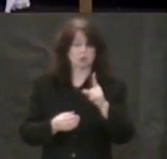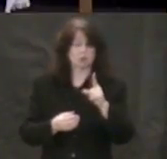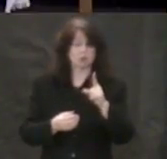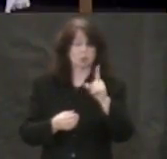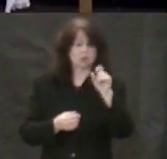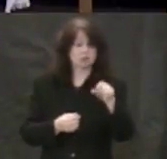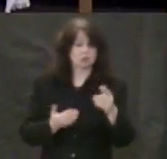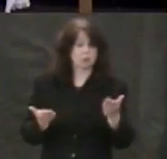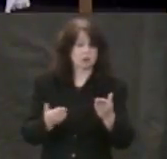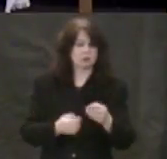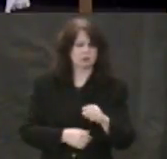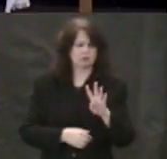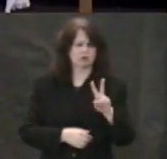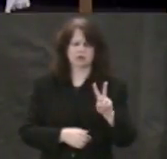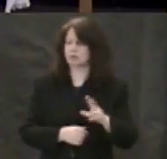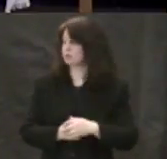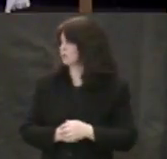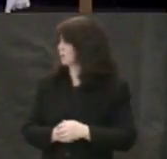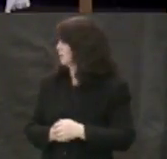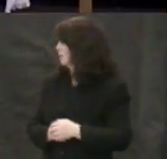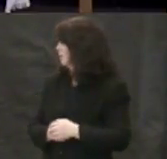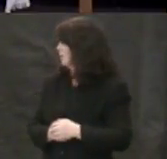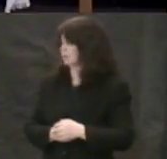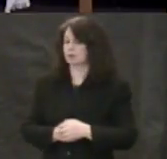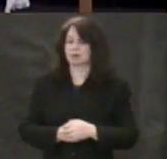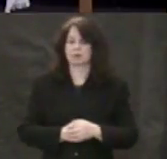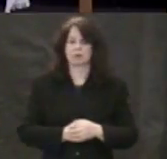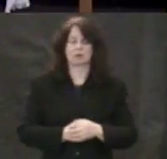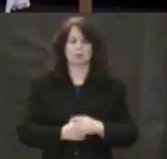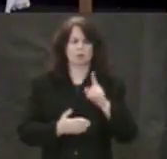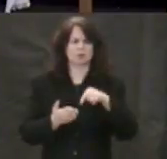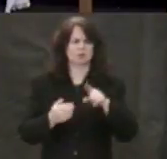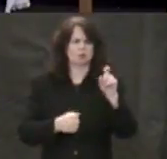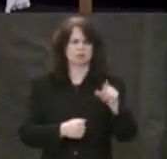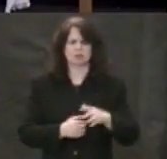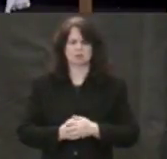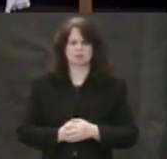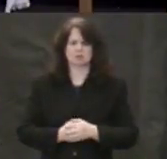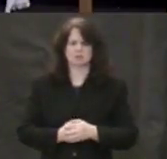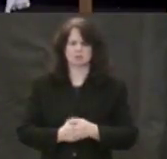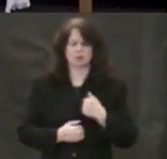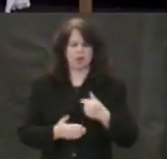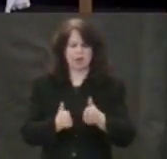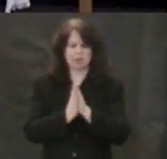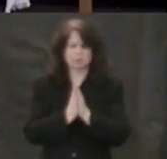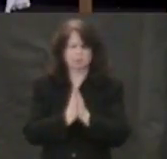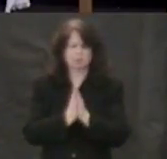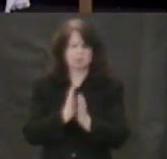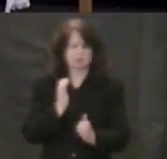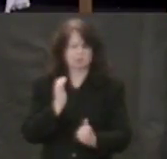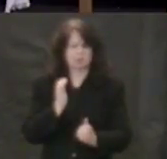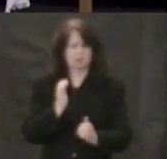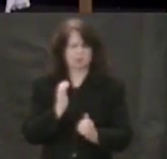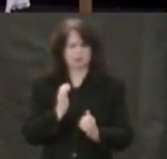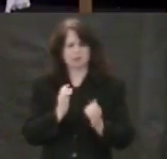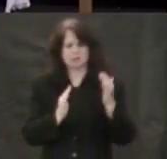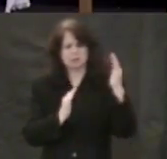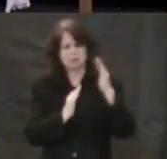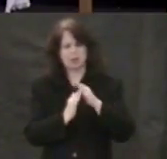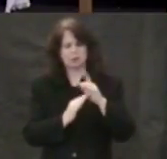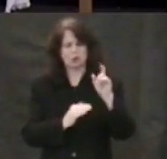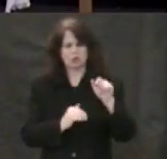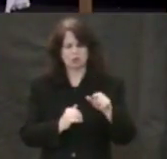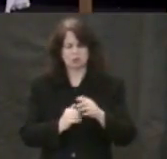Of course, they will tell you then they don't know what the question is. When asked the ultimate question of life, the electronic